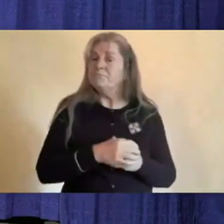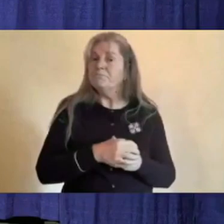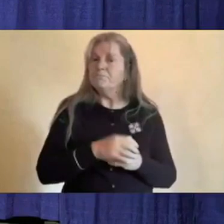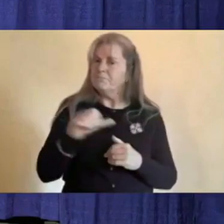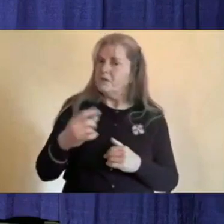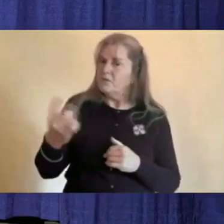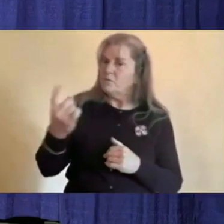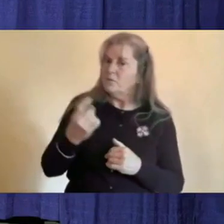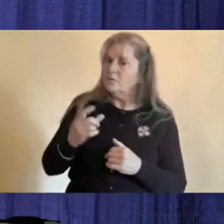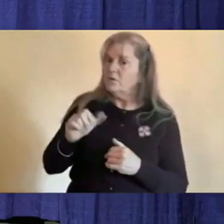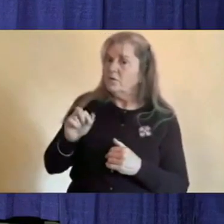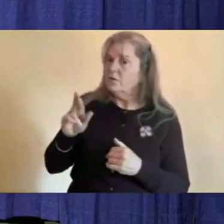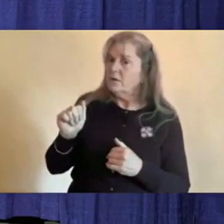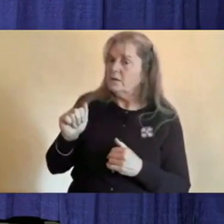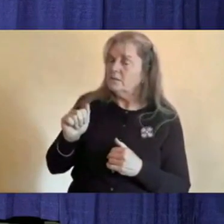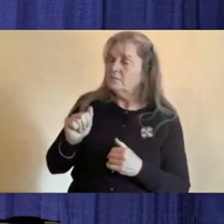Laura?